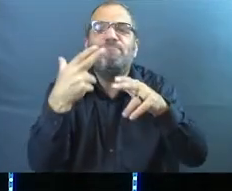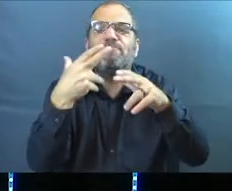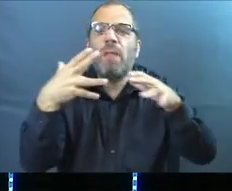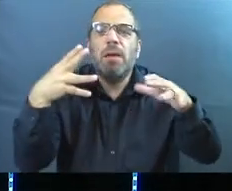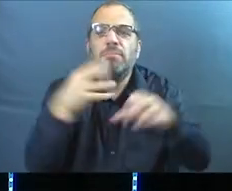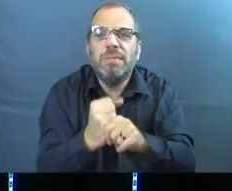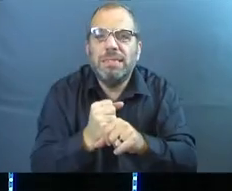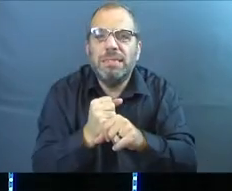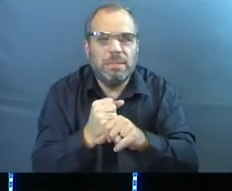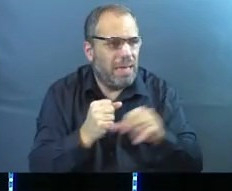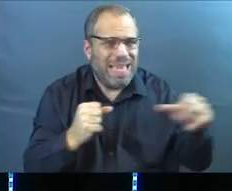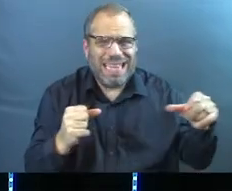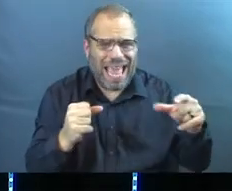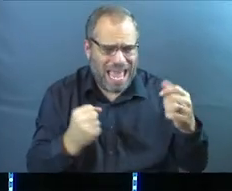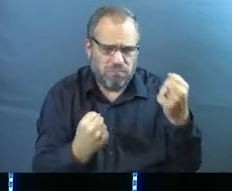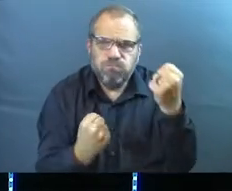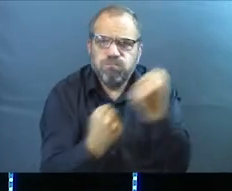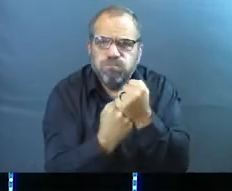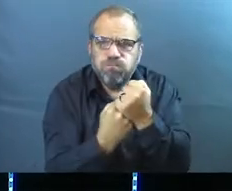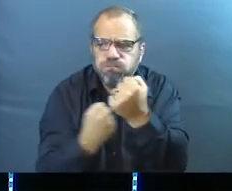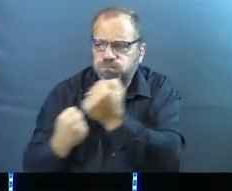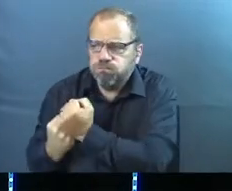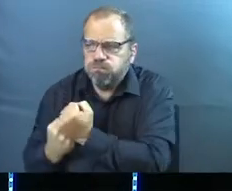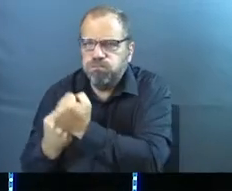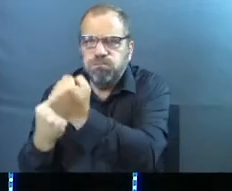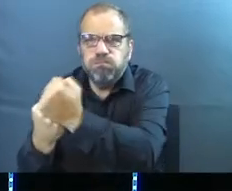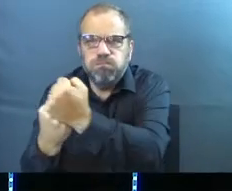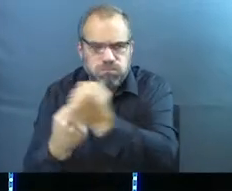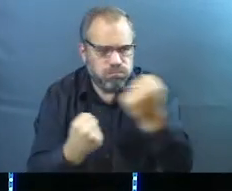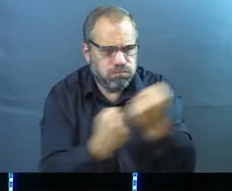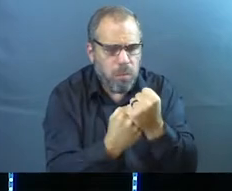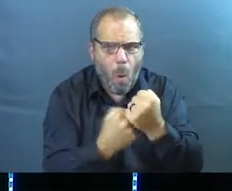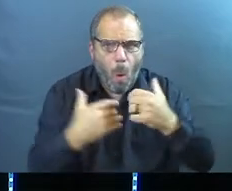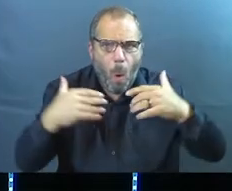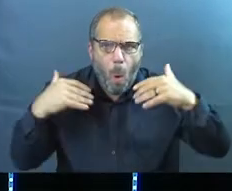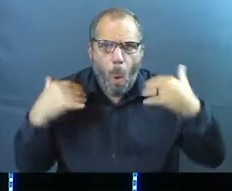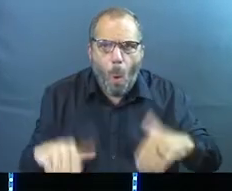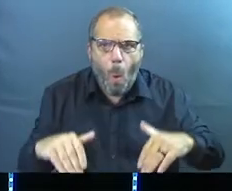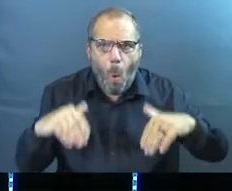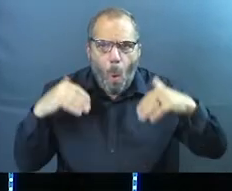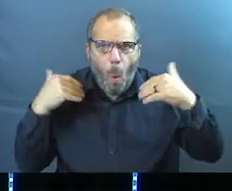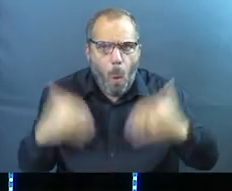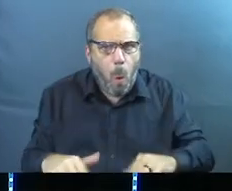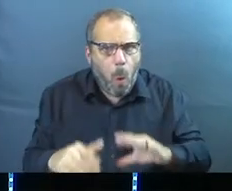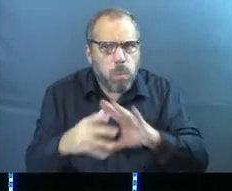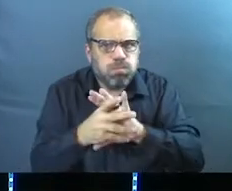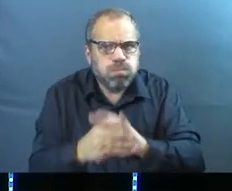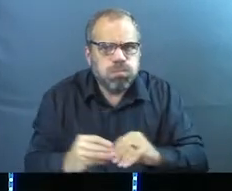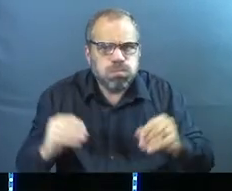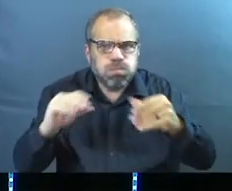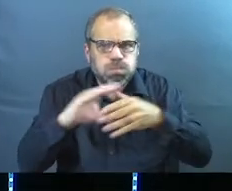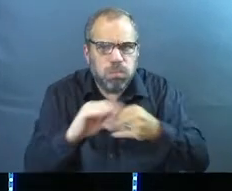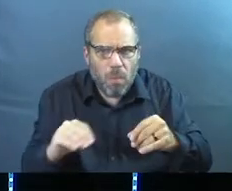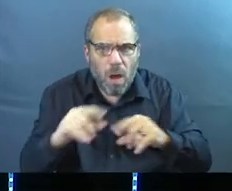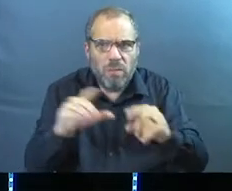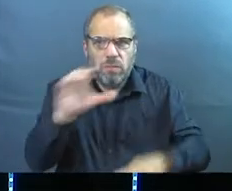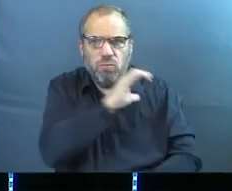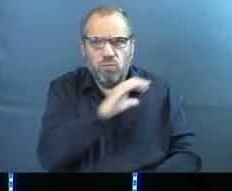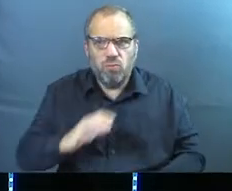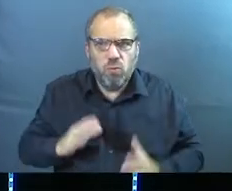they hold each other up. What an incredible parable of the people of God.